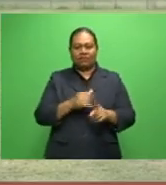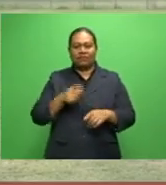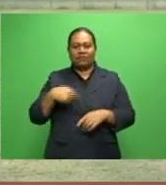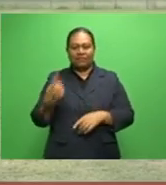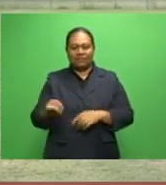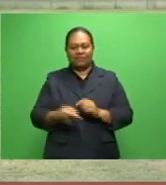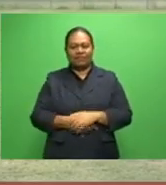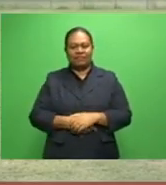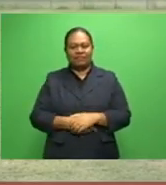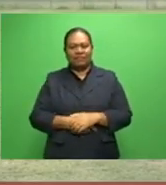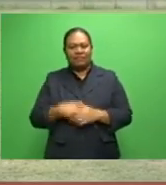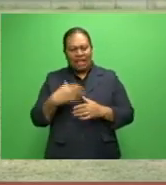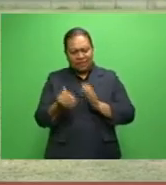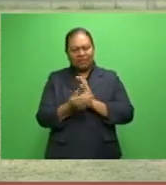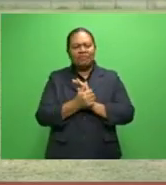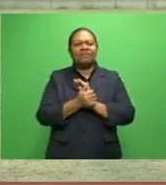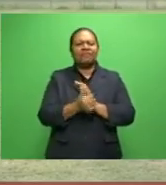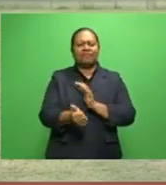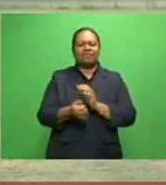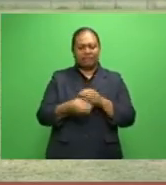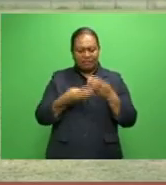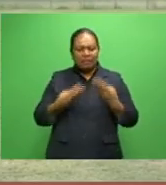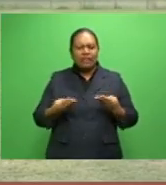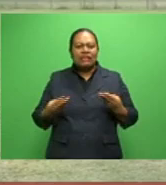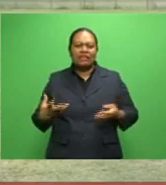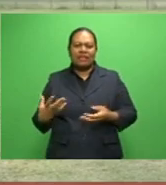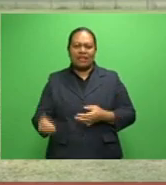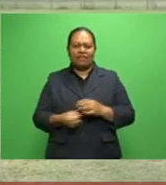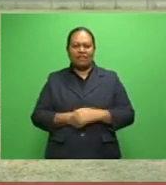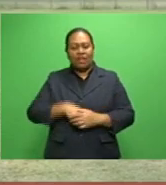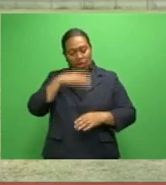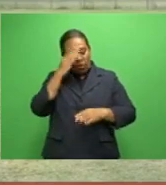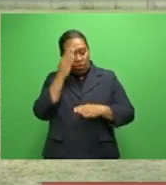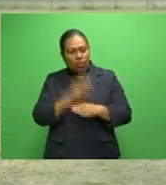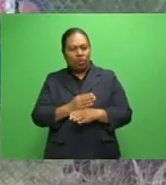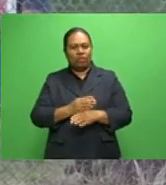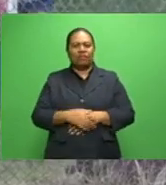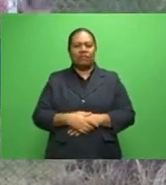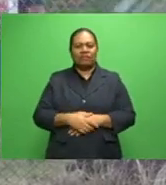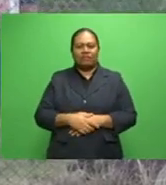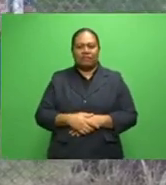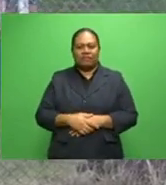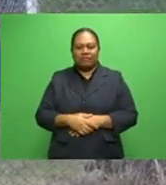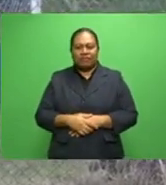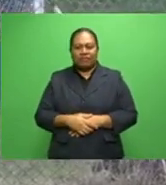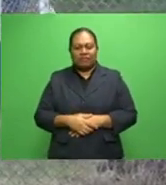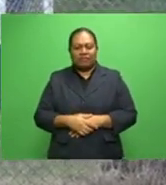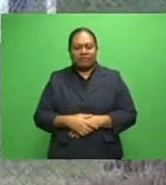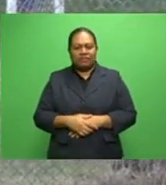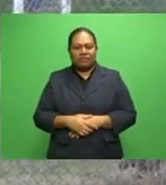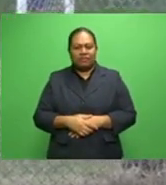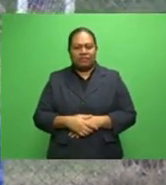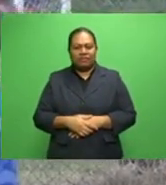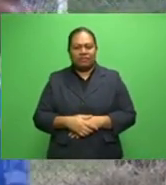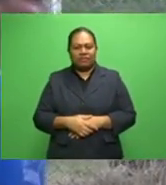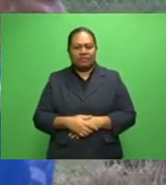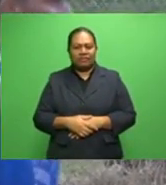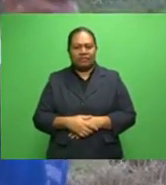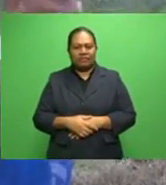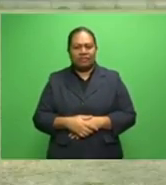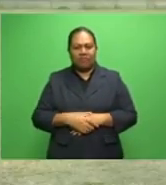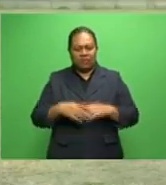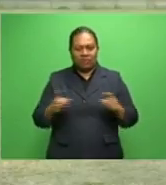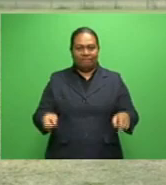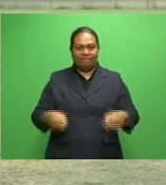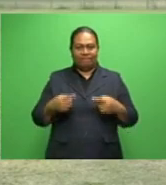capability, we have the material that we hope that it will match